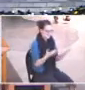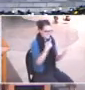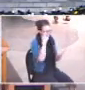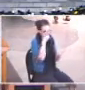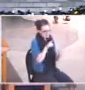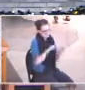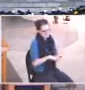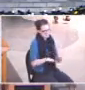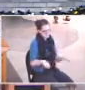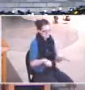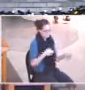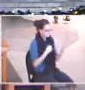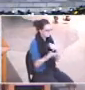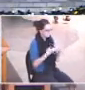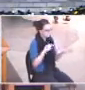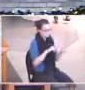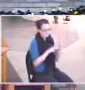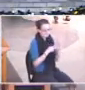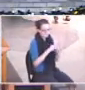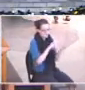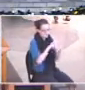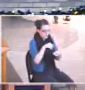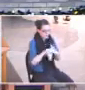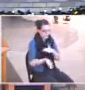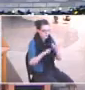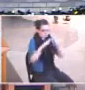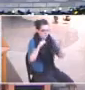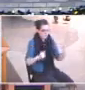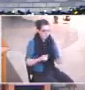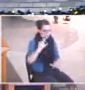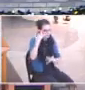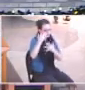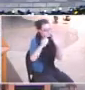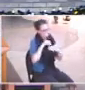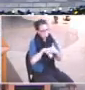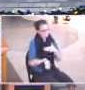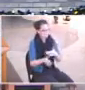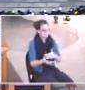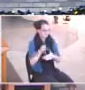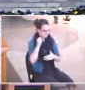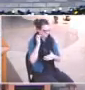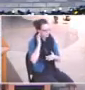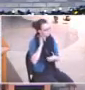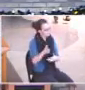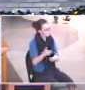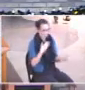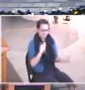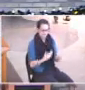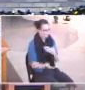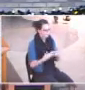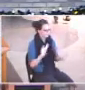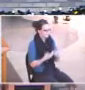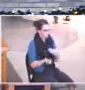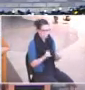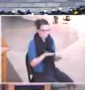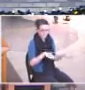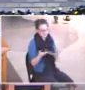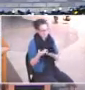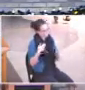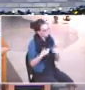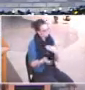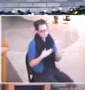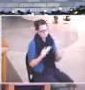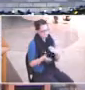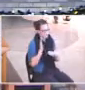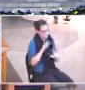even if it meant running into a burning building to rescue your child not knowing you were going to make it or not. You